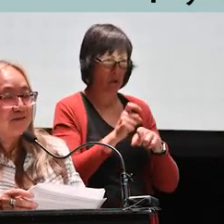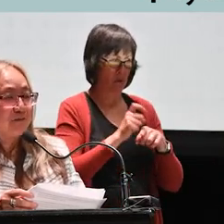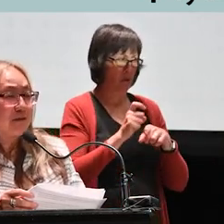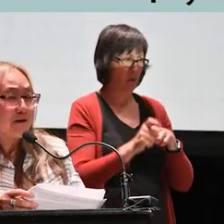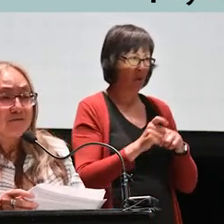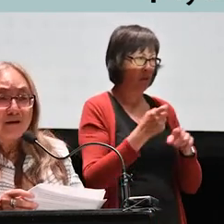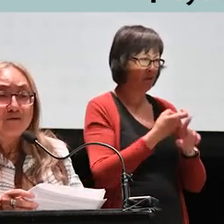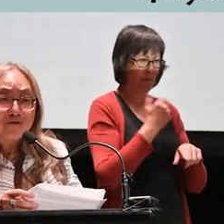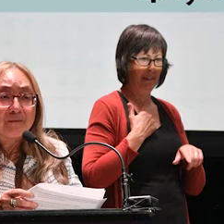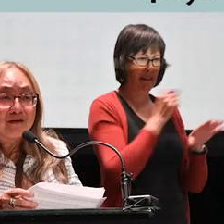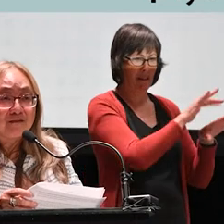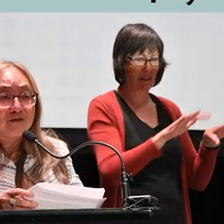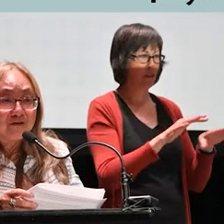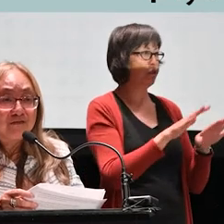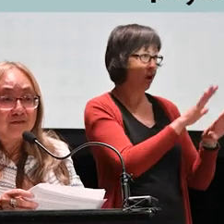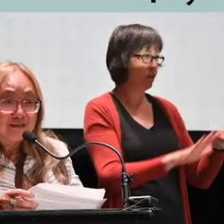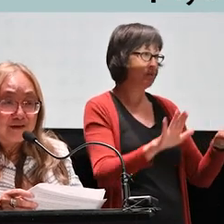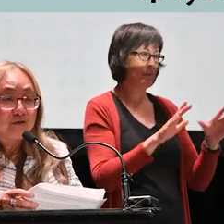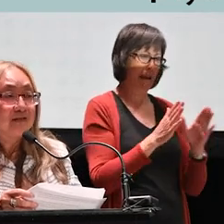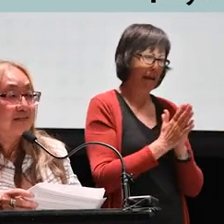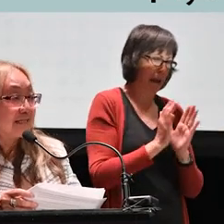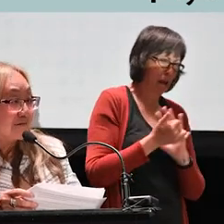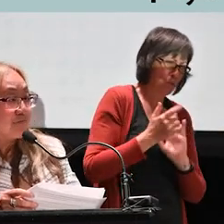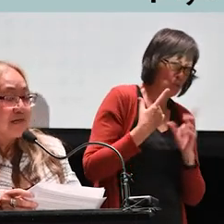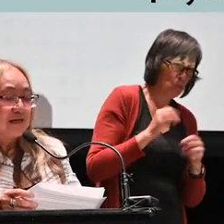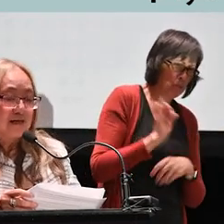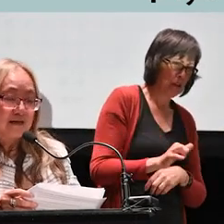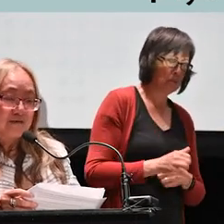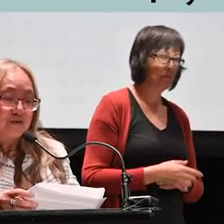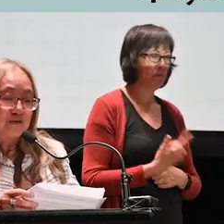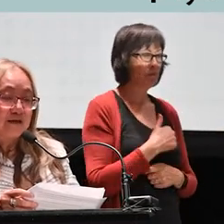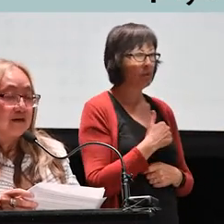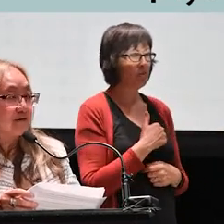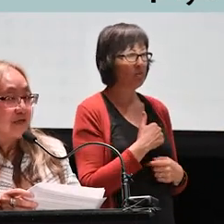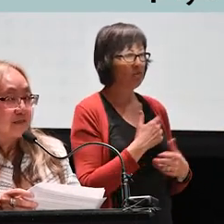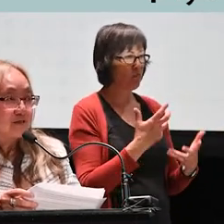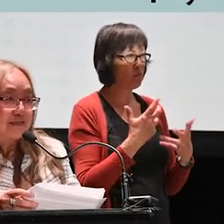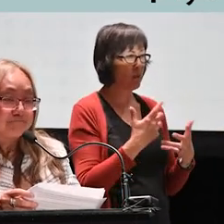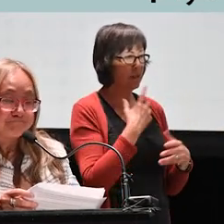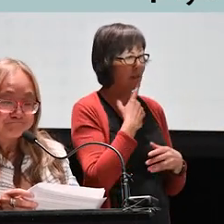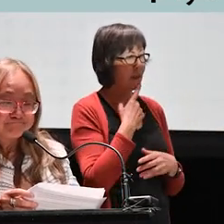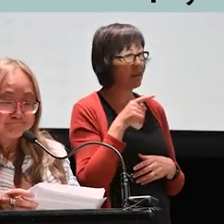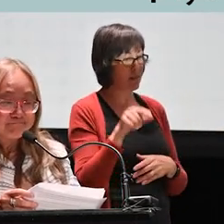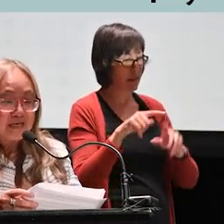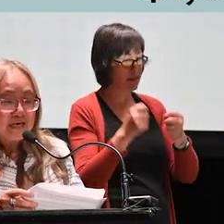And so I'm really proud of that program and very grateful to Sable and the team for leading us on that journey.